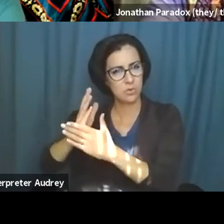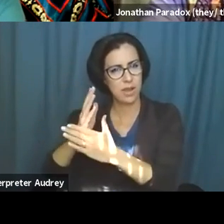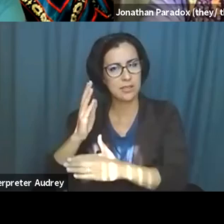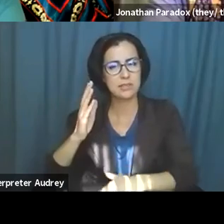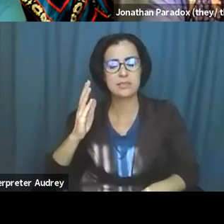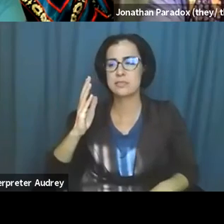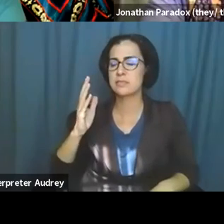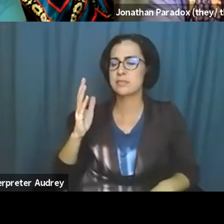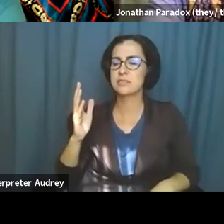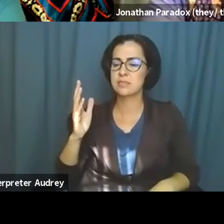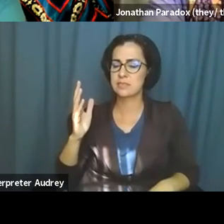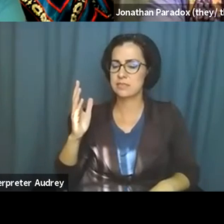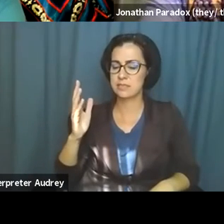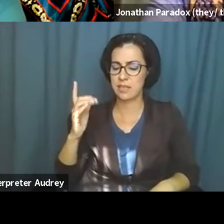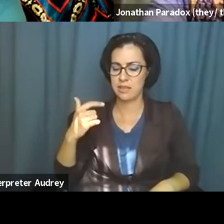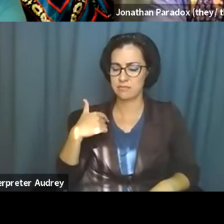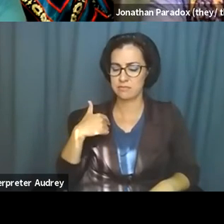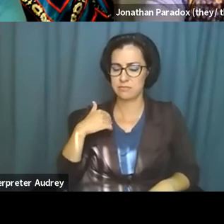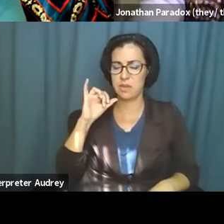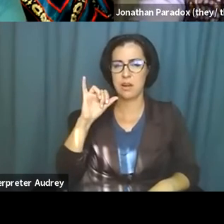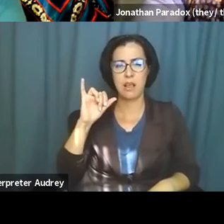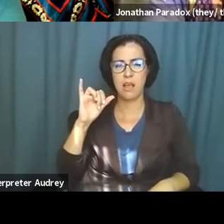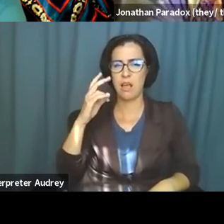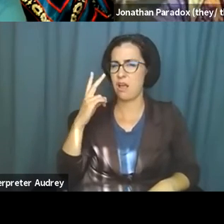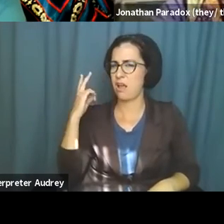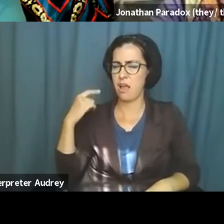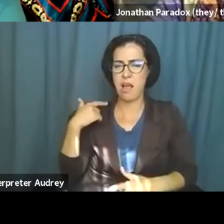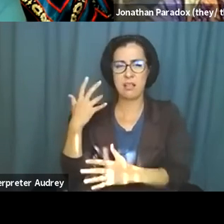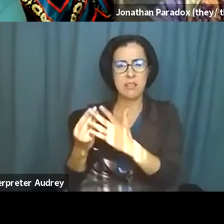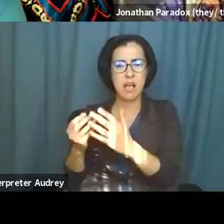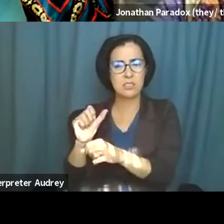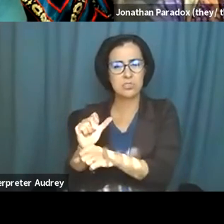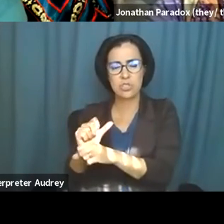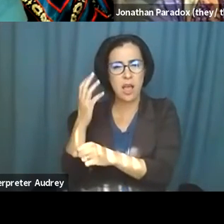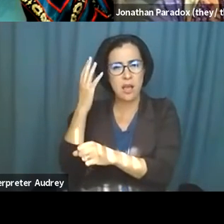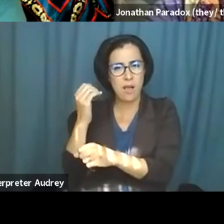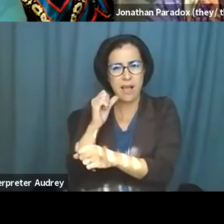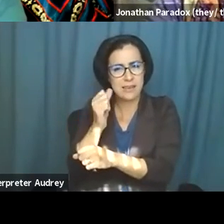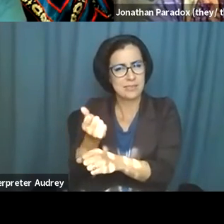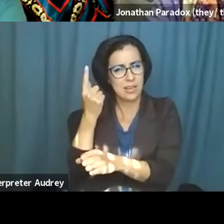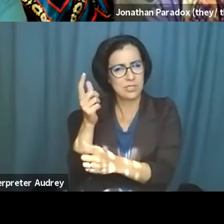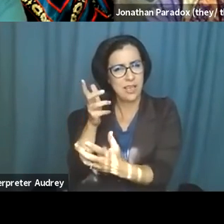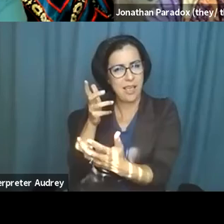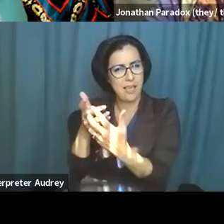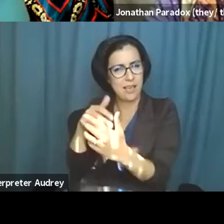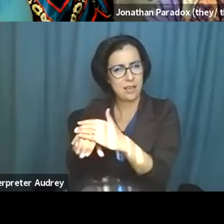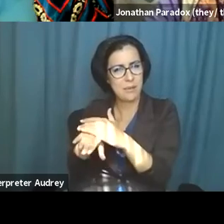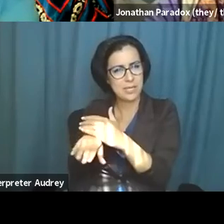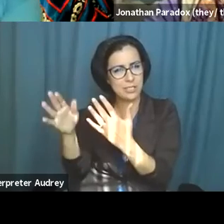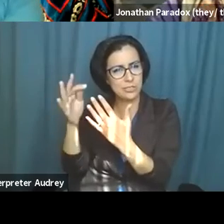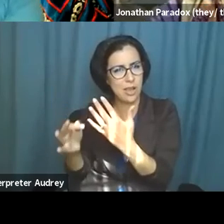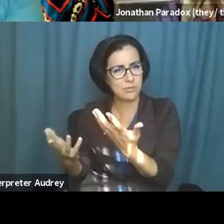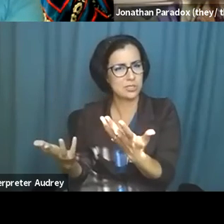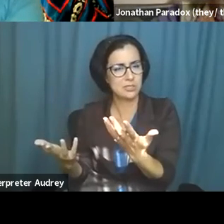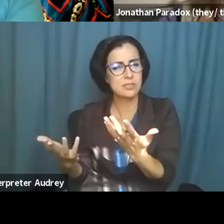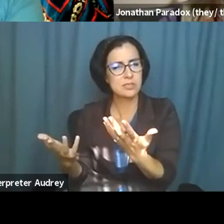you know, lost a job because I didn't know accommodations were a thing. Um, so that's just one example, but, you